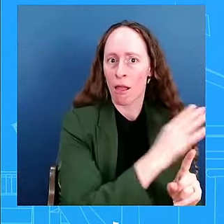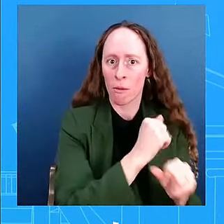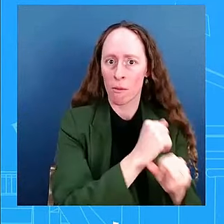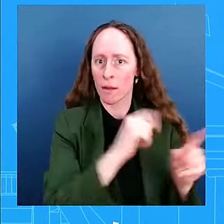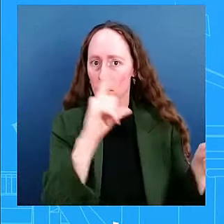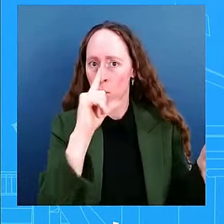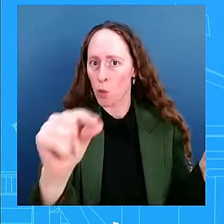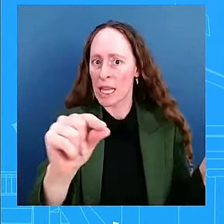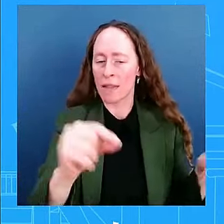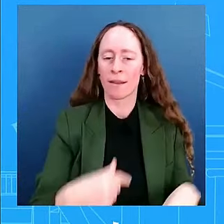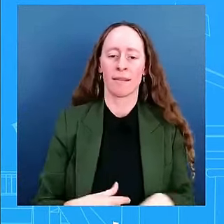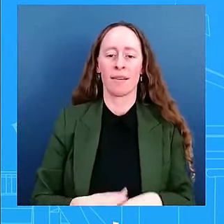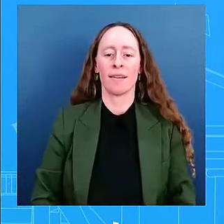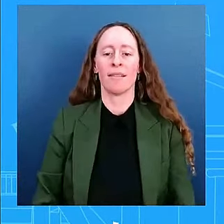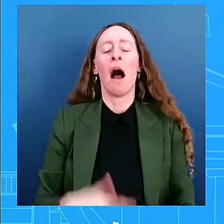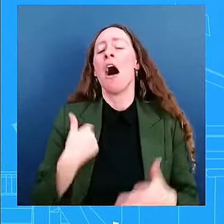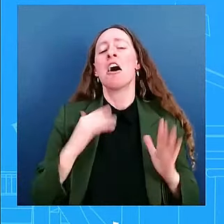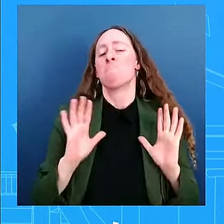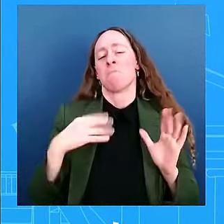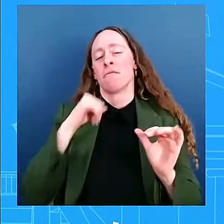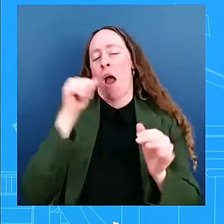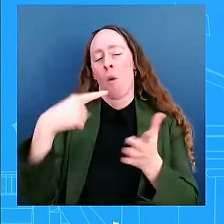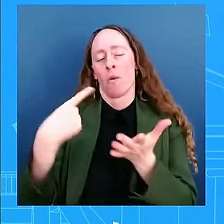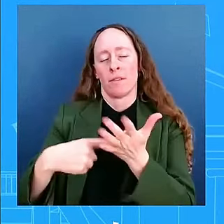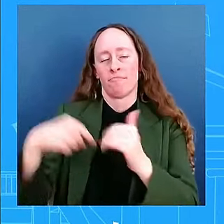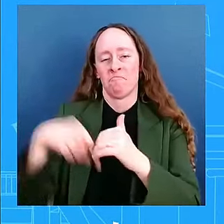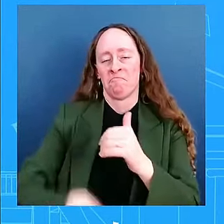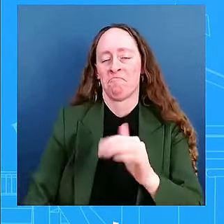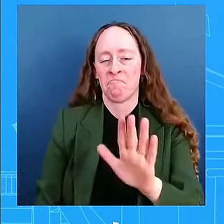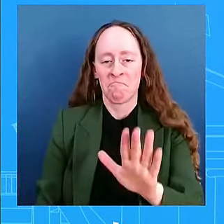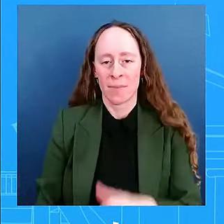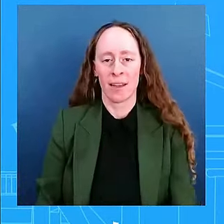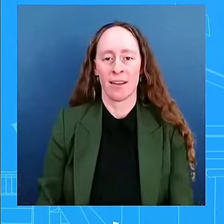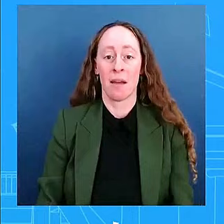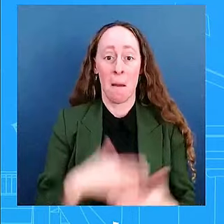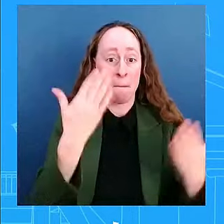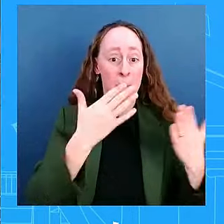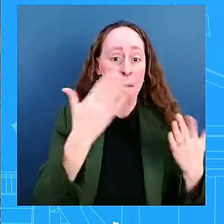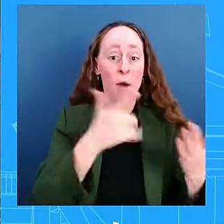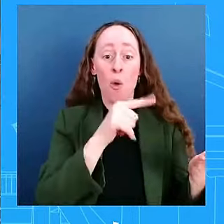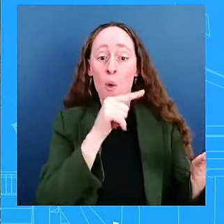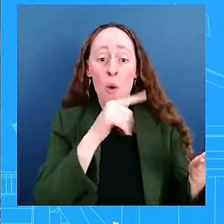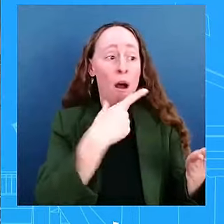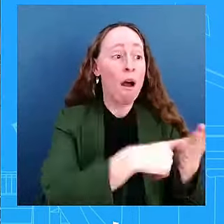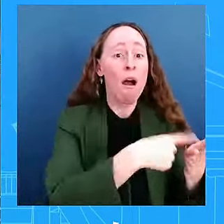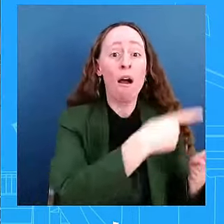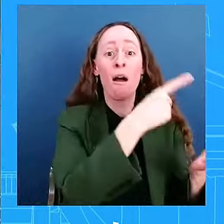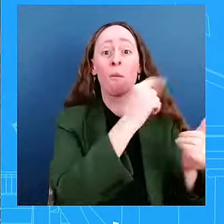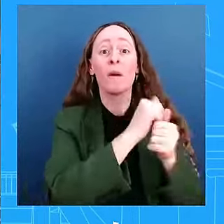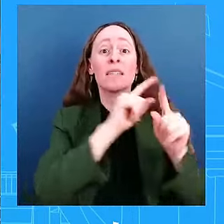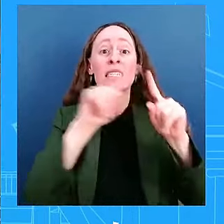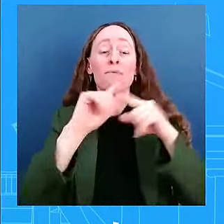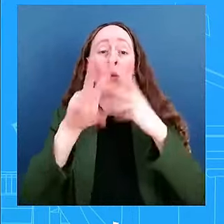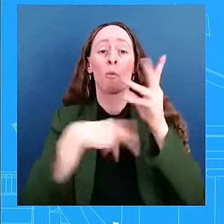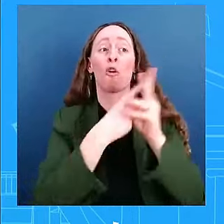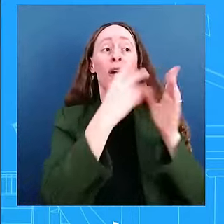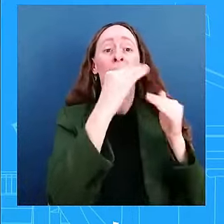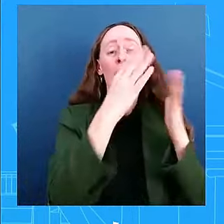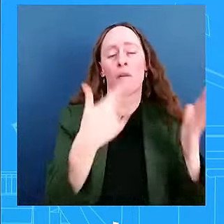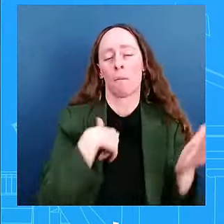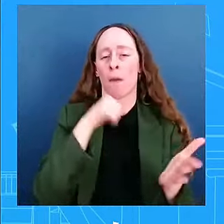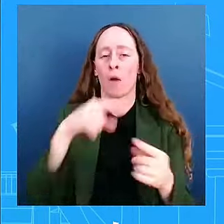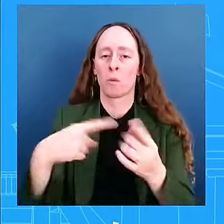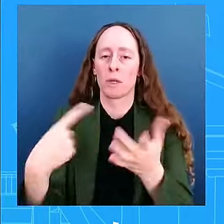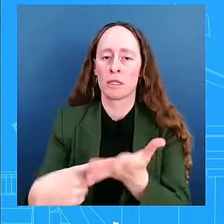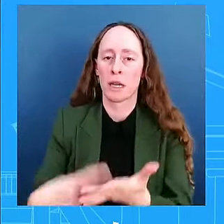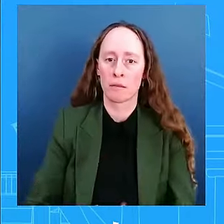uh, with world leaders from here. I'm not going to get into that still specifics from here at the White House have any evidence that that could be true? I don't, I think I've answered